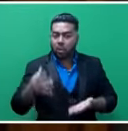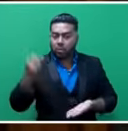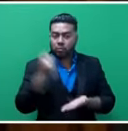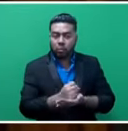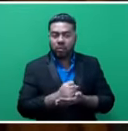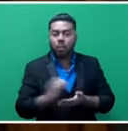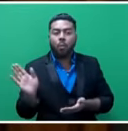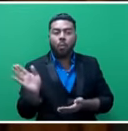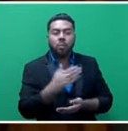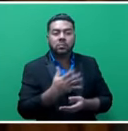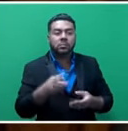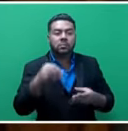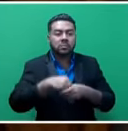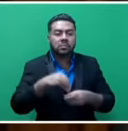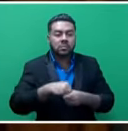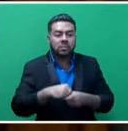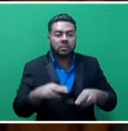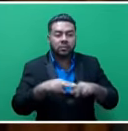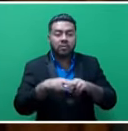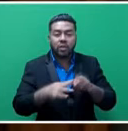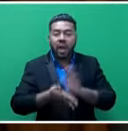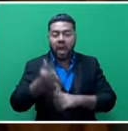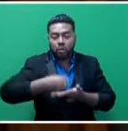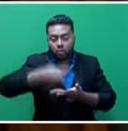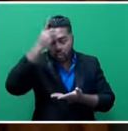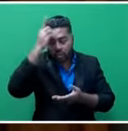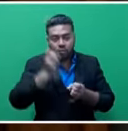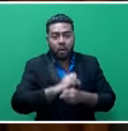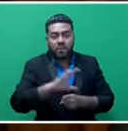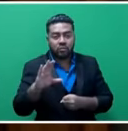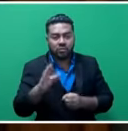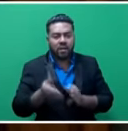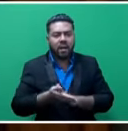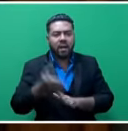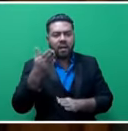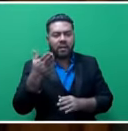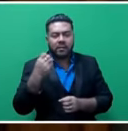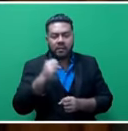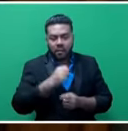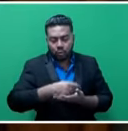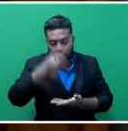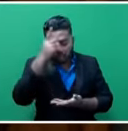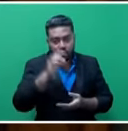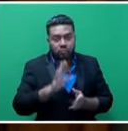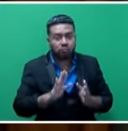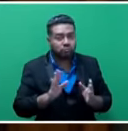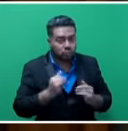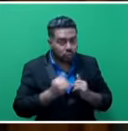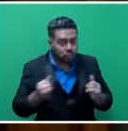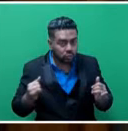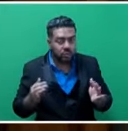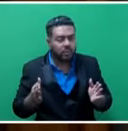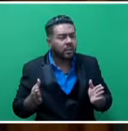bodies, including the Fiji Higher Education Commission, the higher education institutions, our cultural organizations under the ministry,